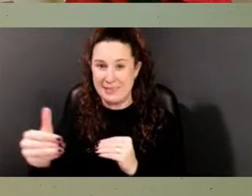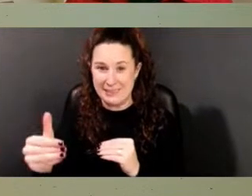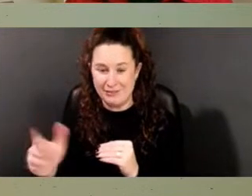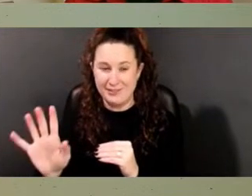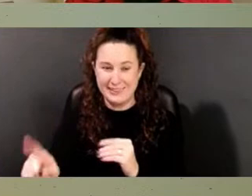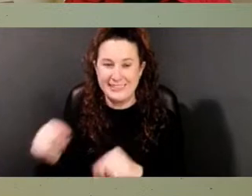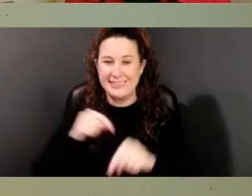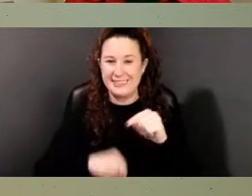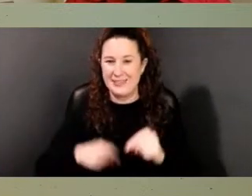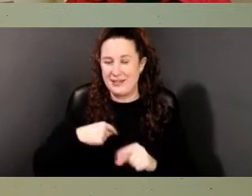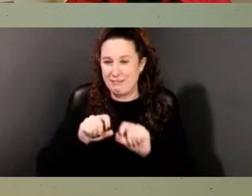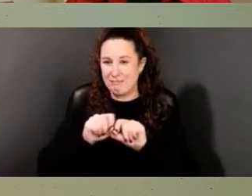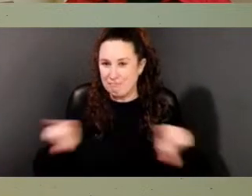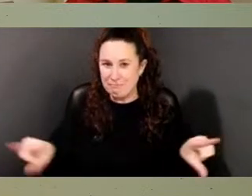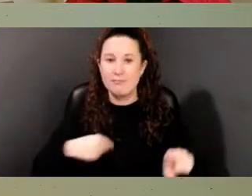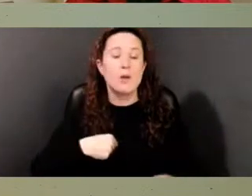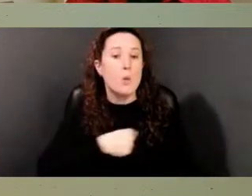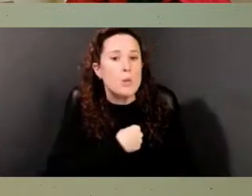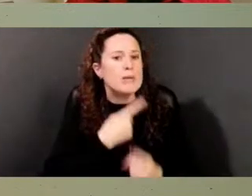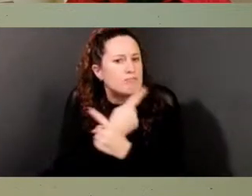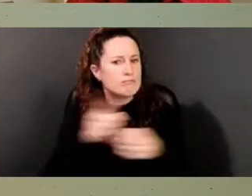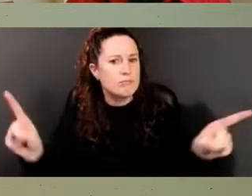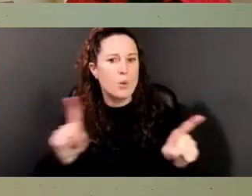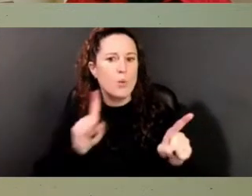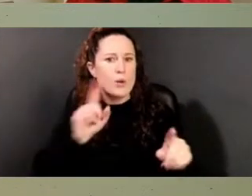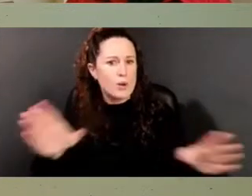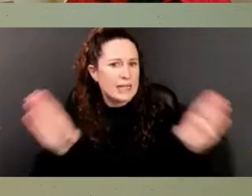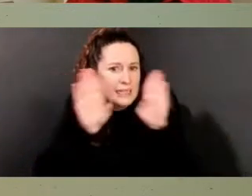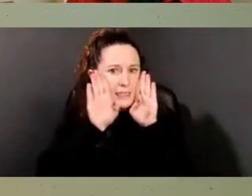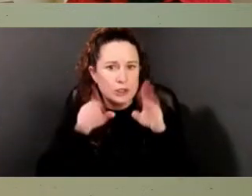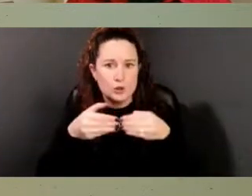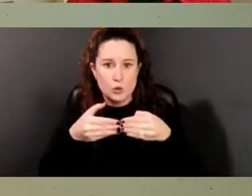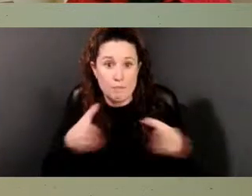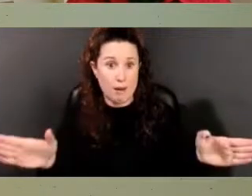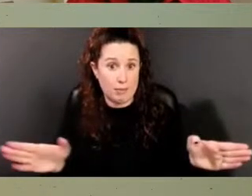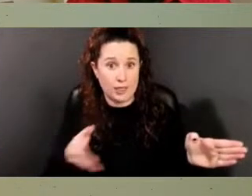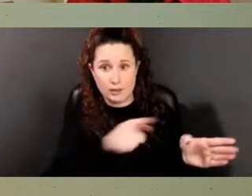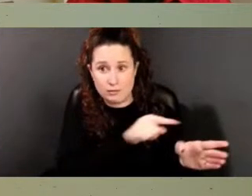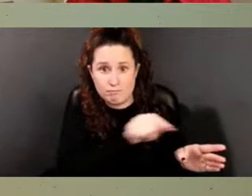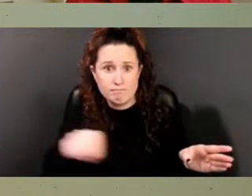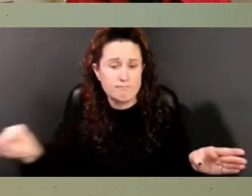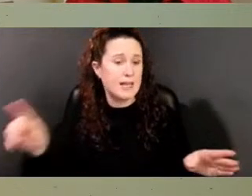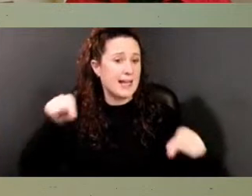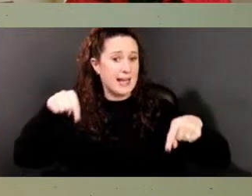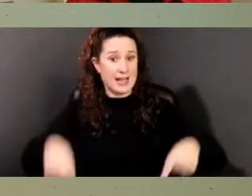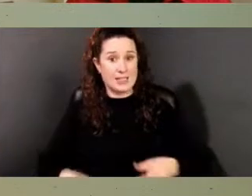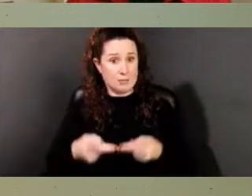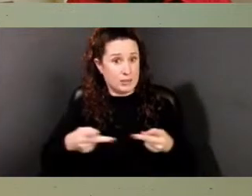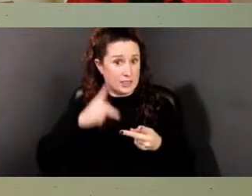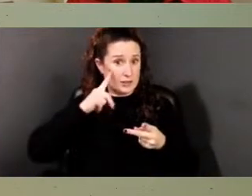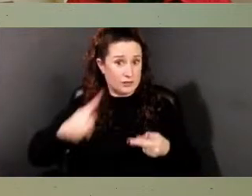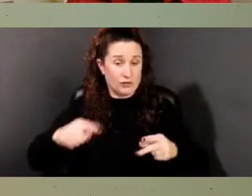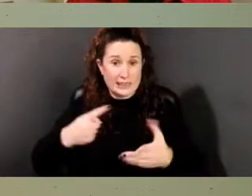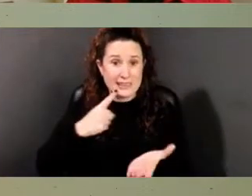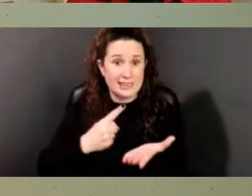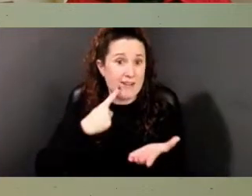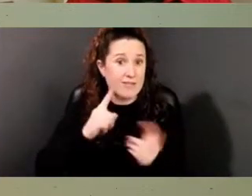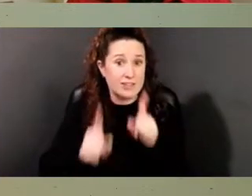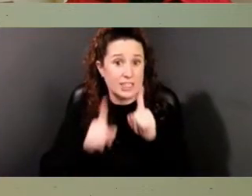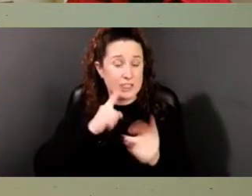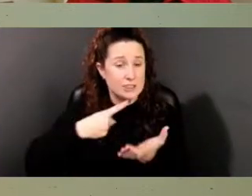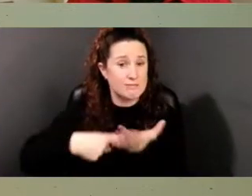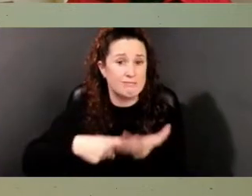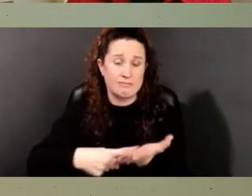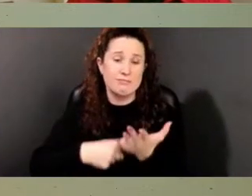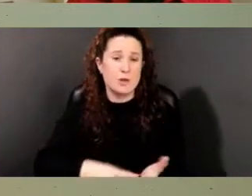that we would listen to the public and be a safe space for difficult conversations and uncomfortable truths. We want